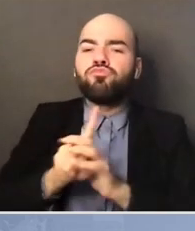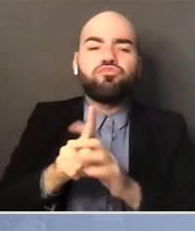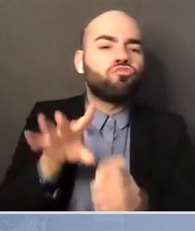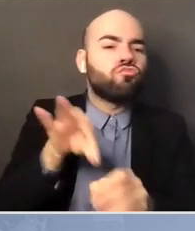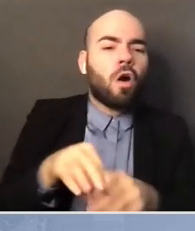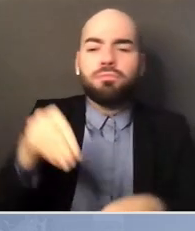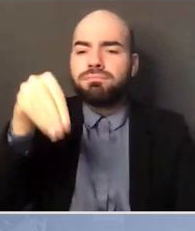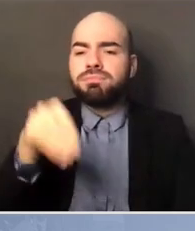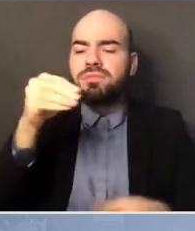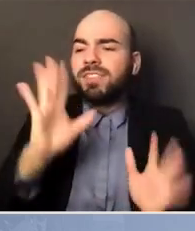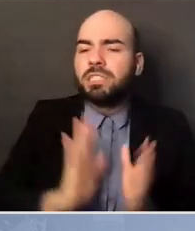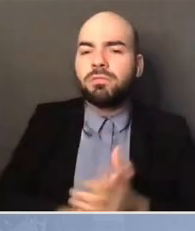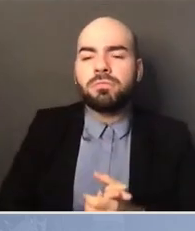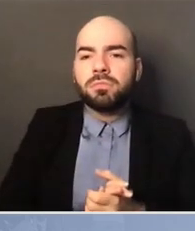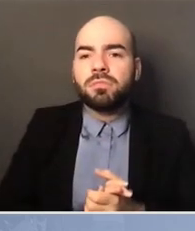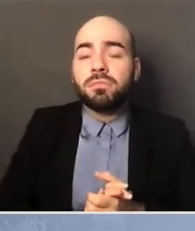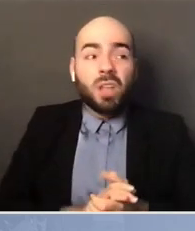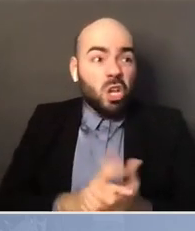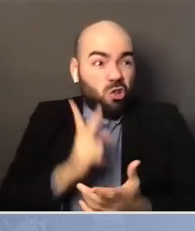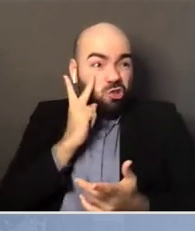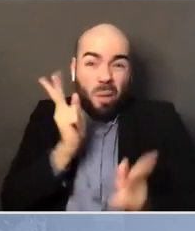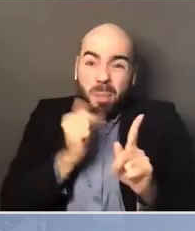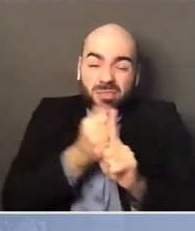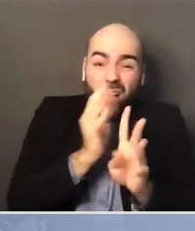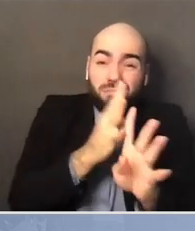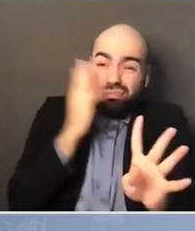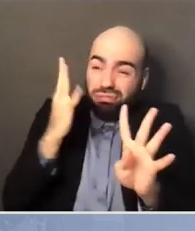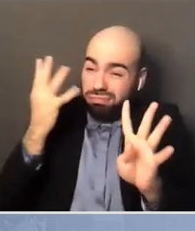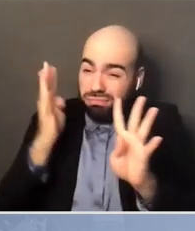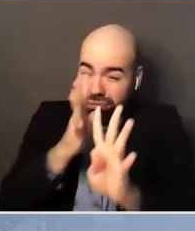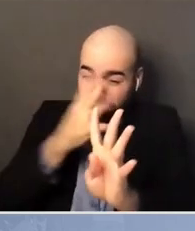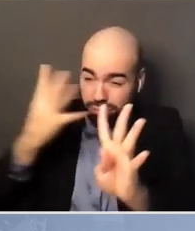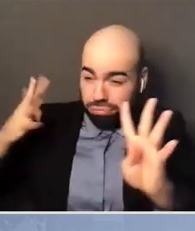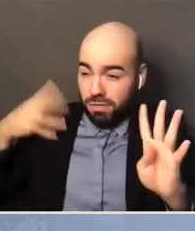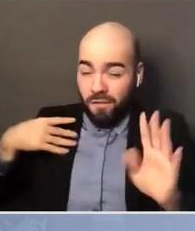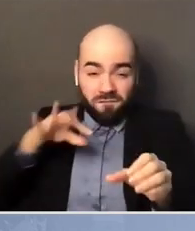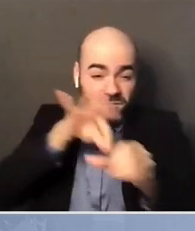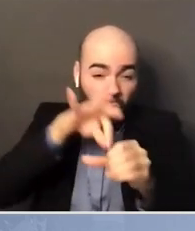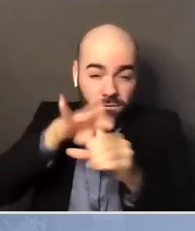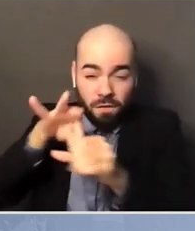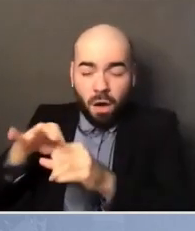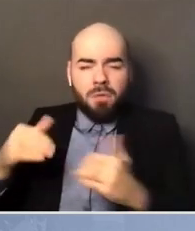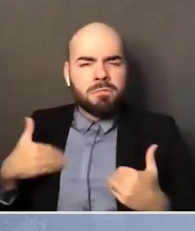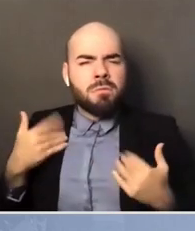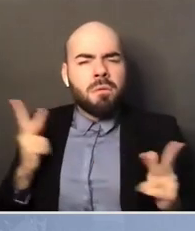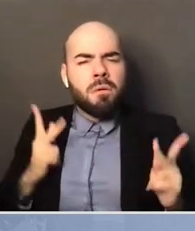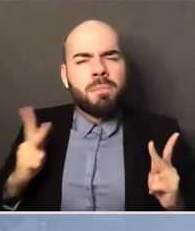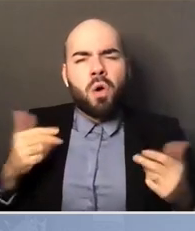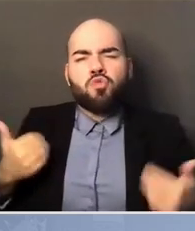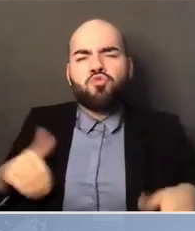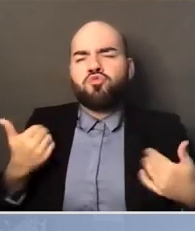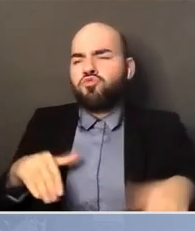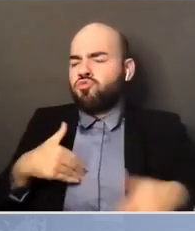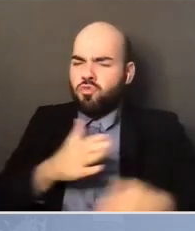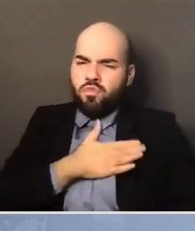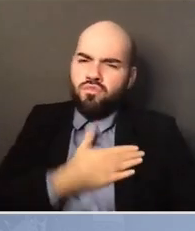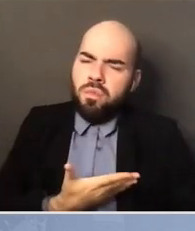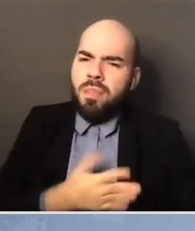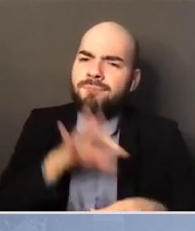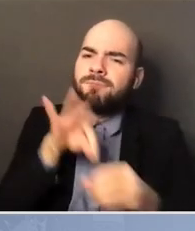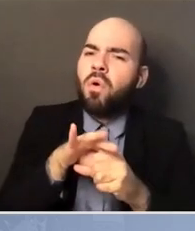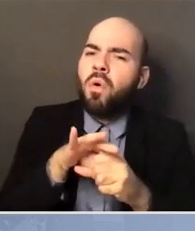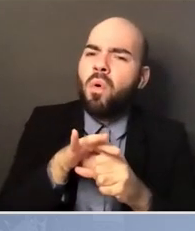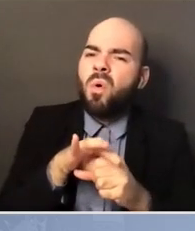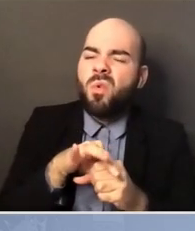background. And it made me optimistic about young people because they want, what it showed me was that